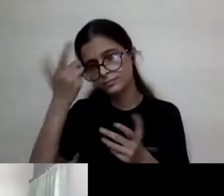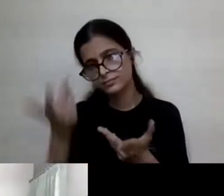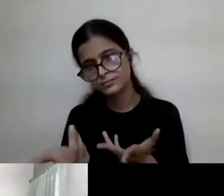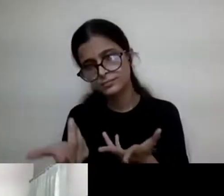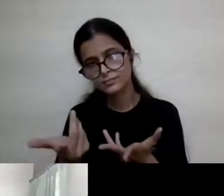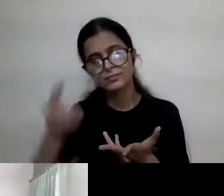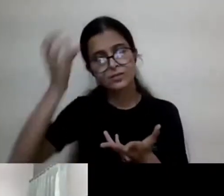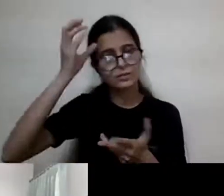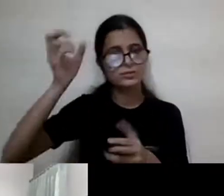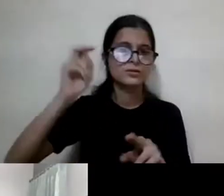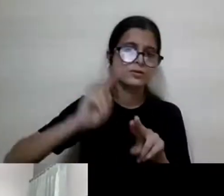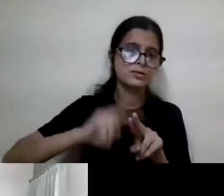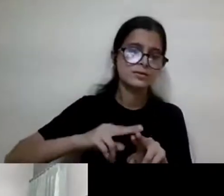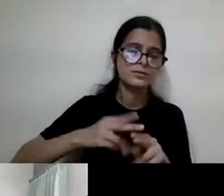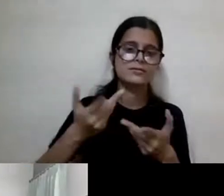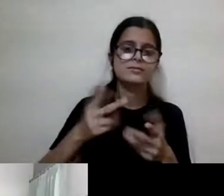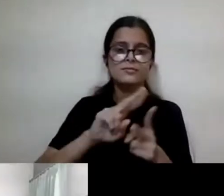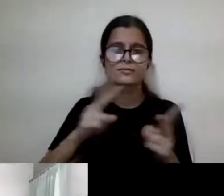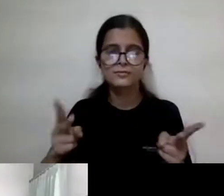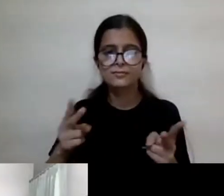gays instead of disability?